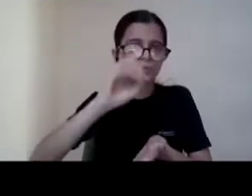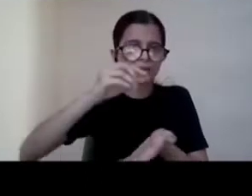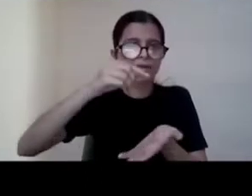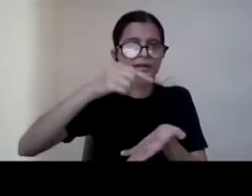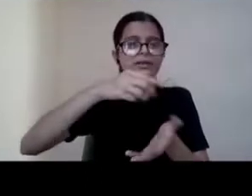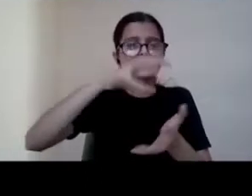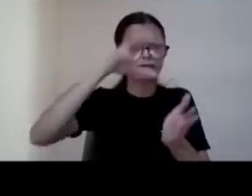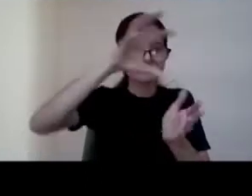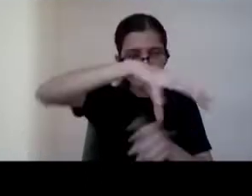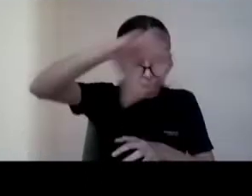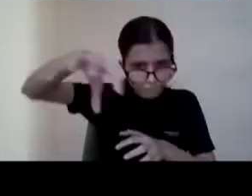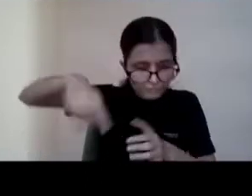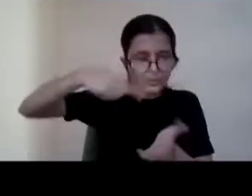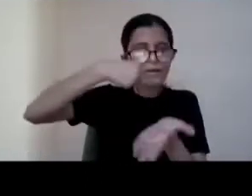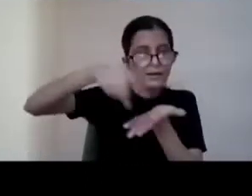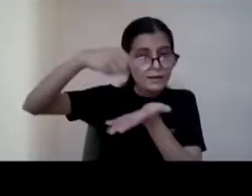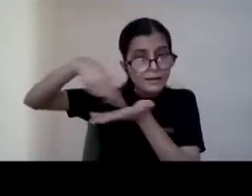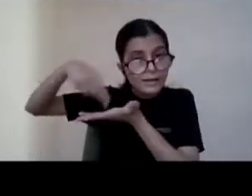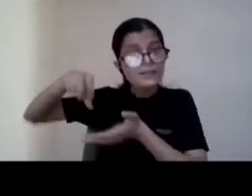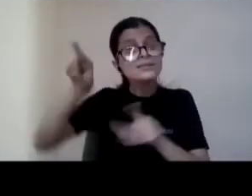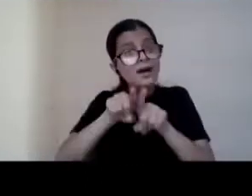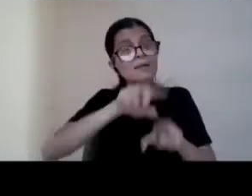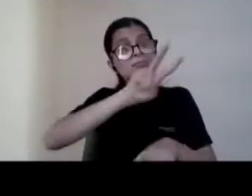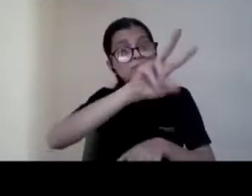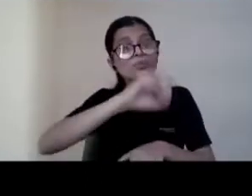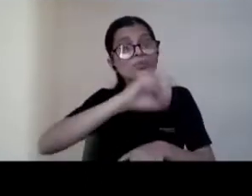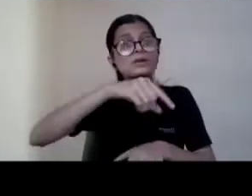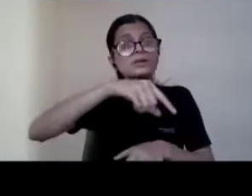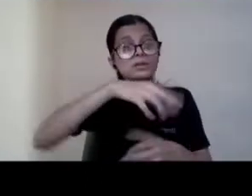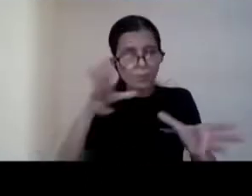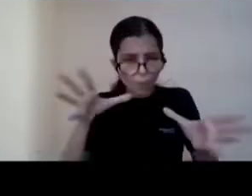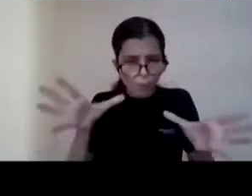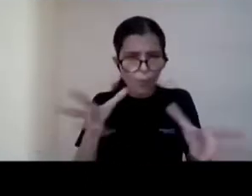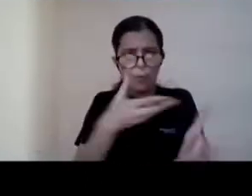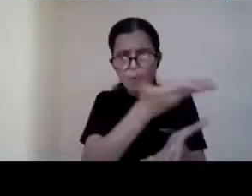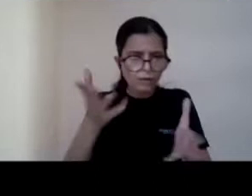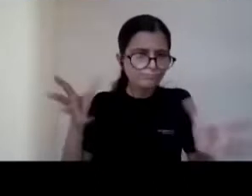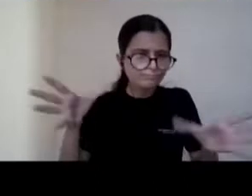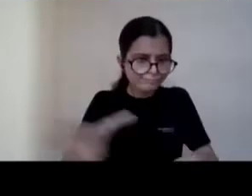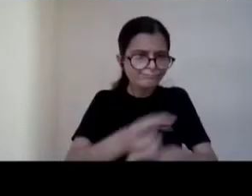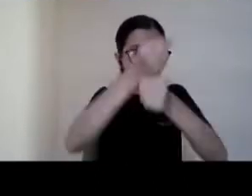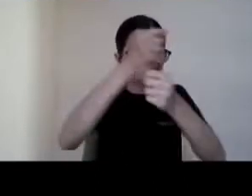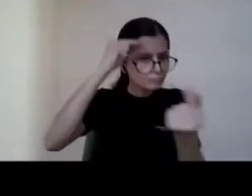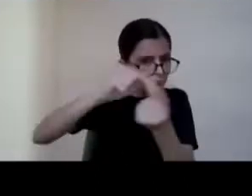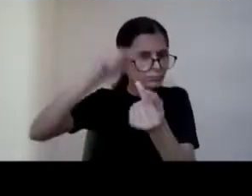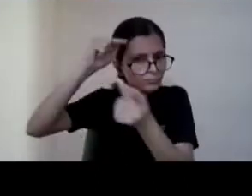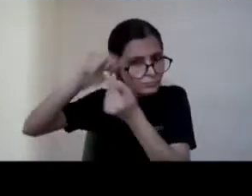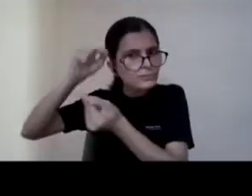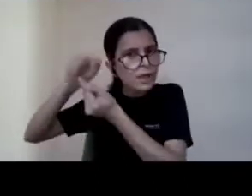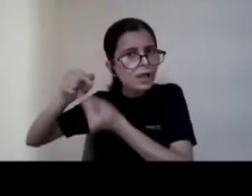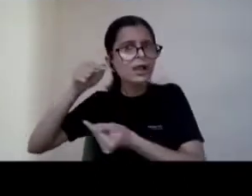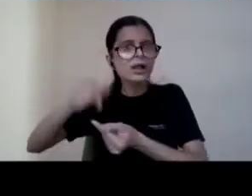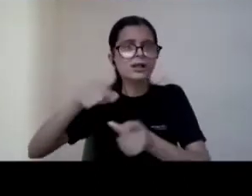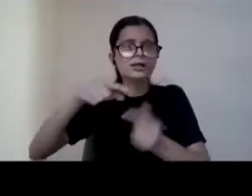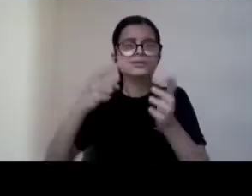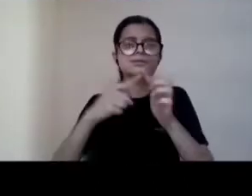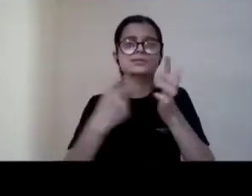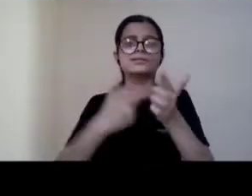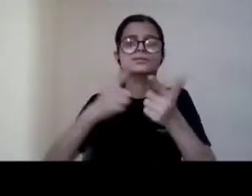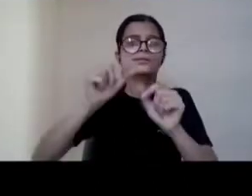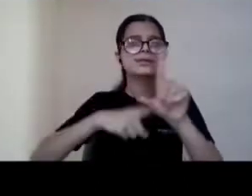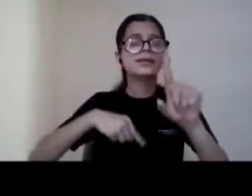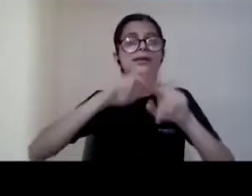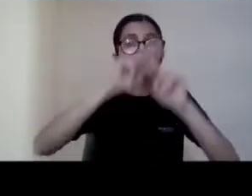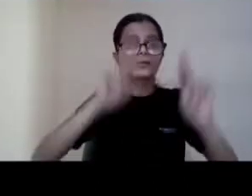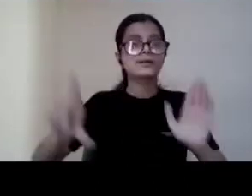ratified that means all those 20 countries committed that the this treaty the international law